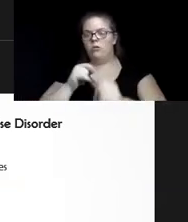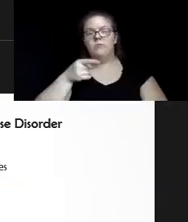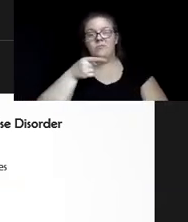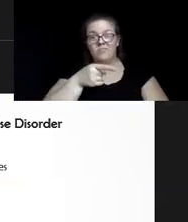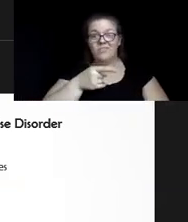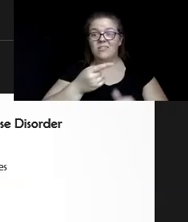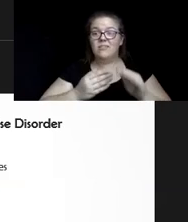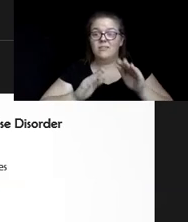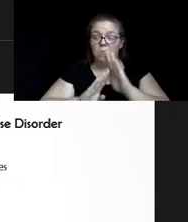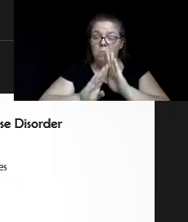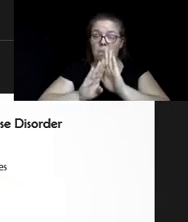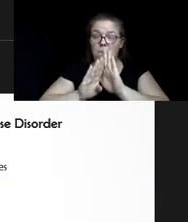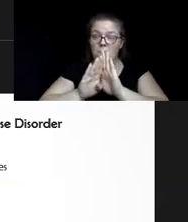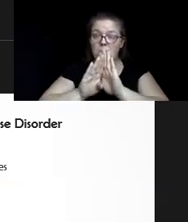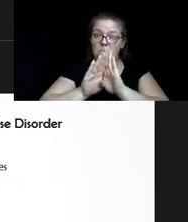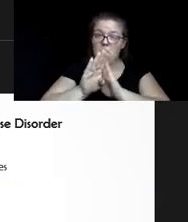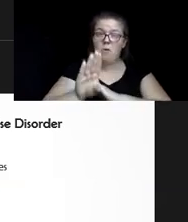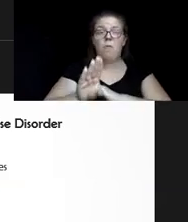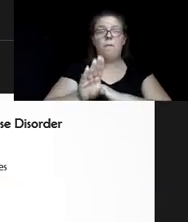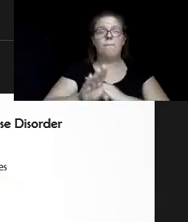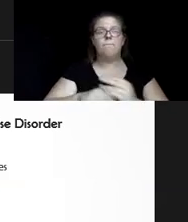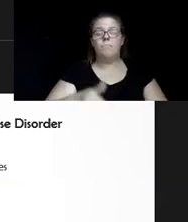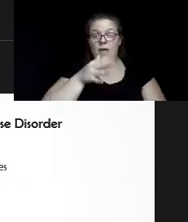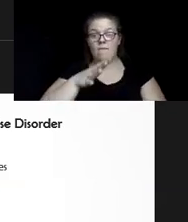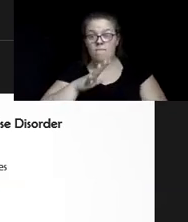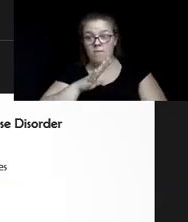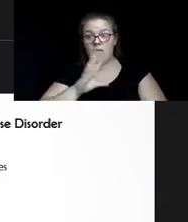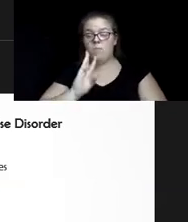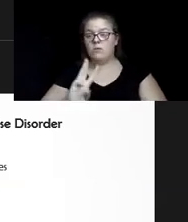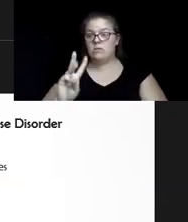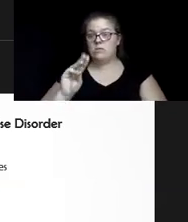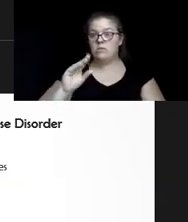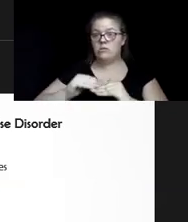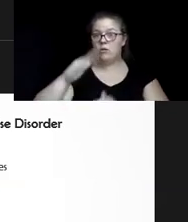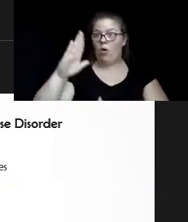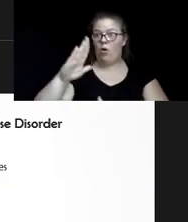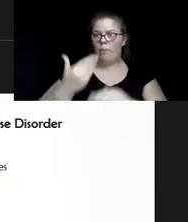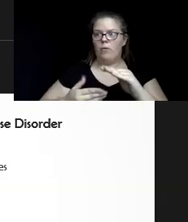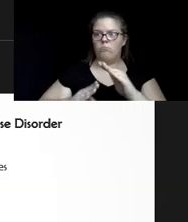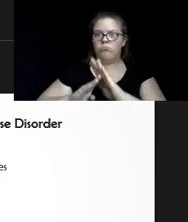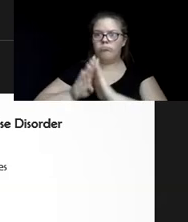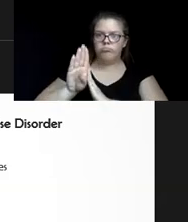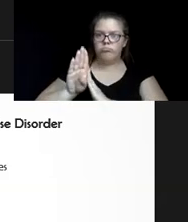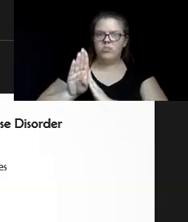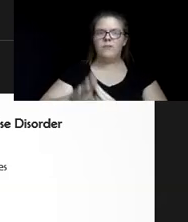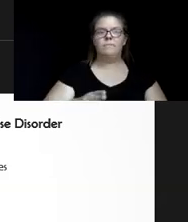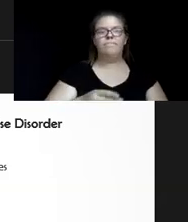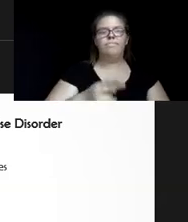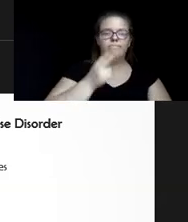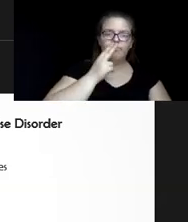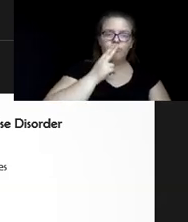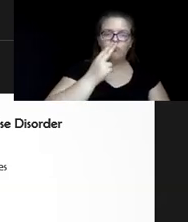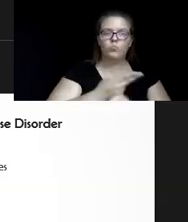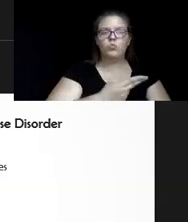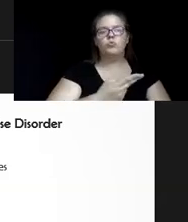an increase in binge drinking among females over the age of 60. Okay. Tobacco use disorder, 14